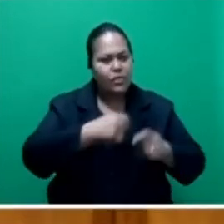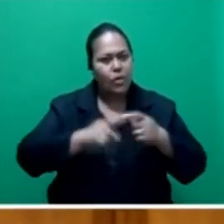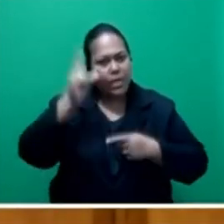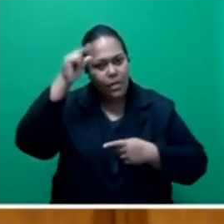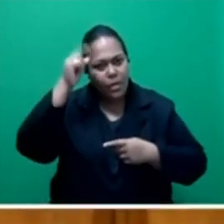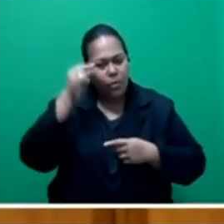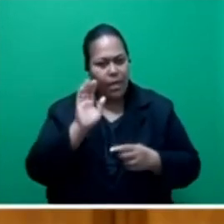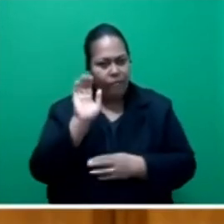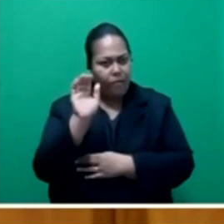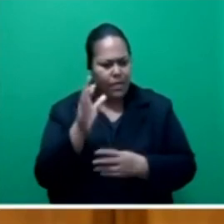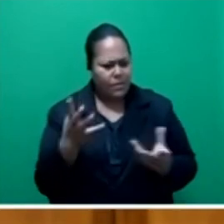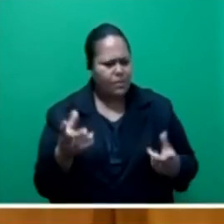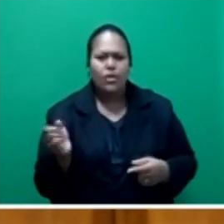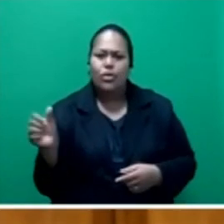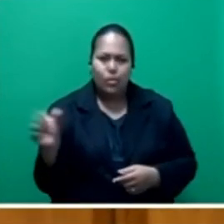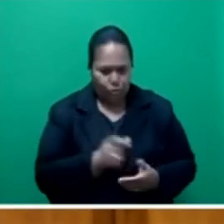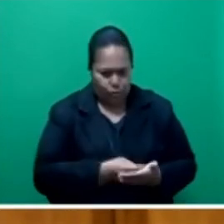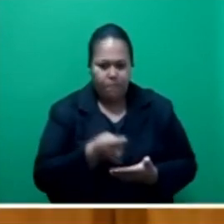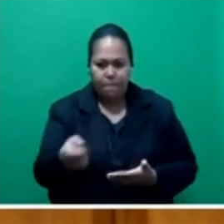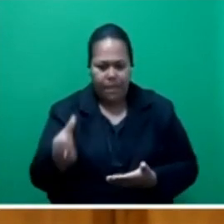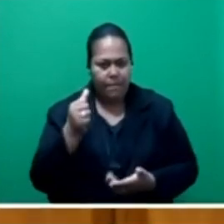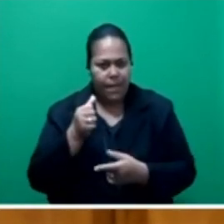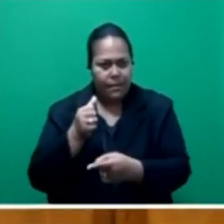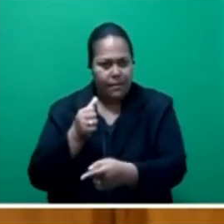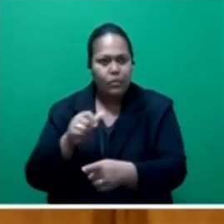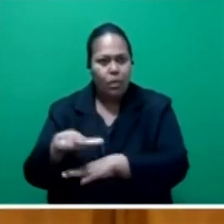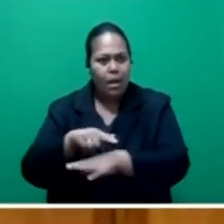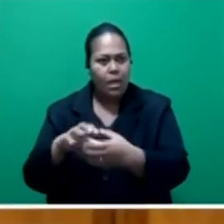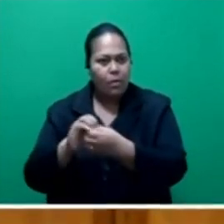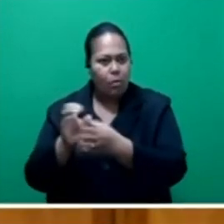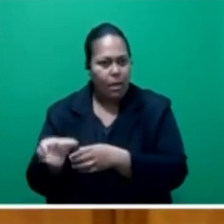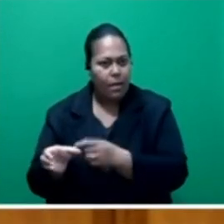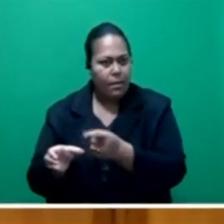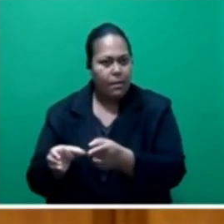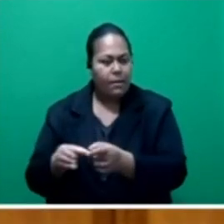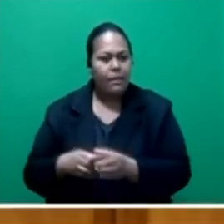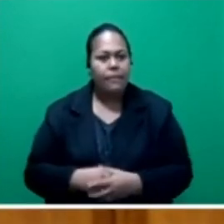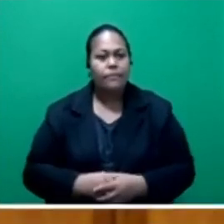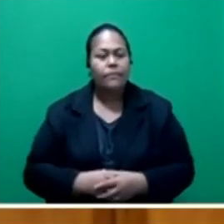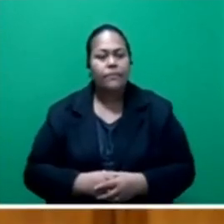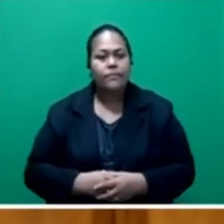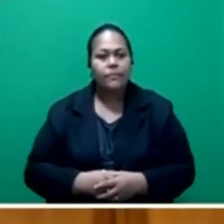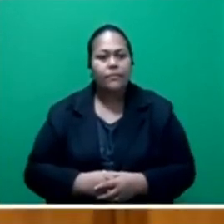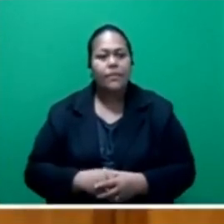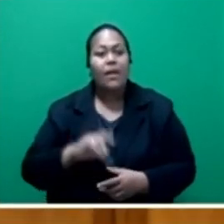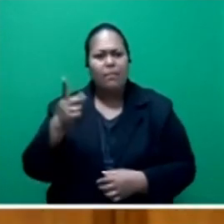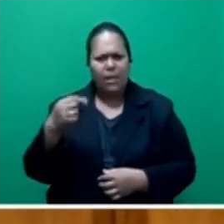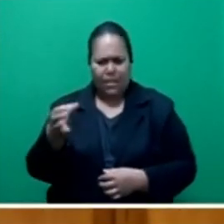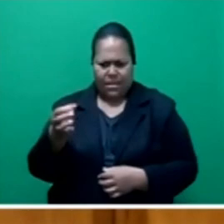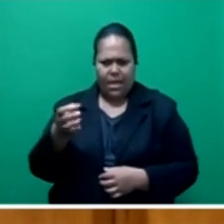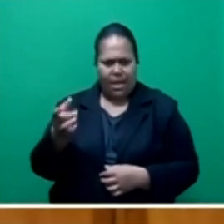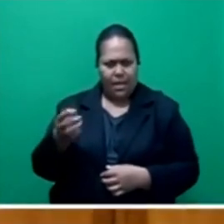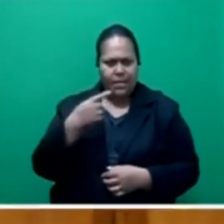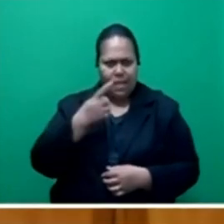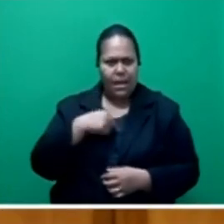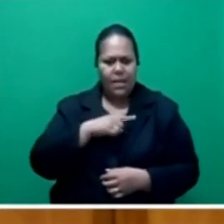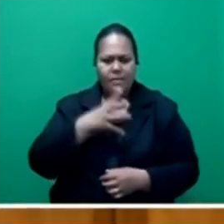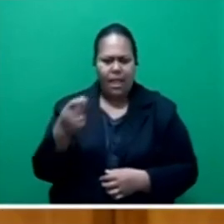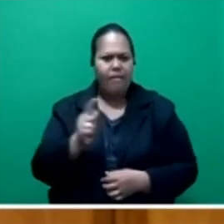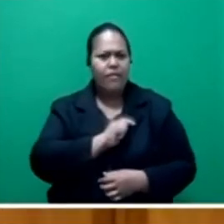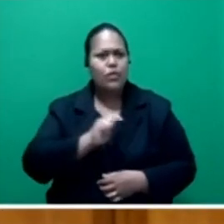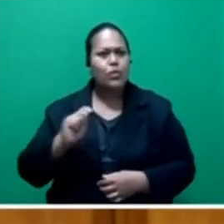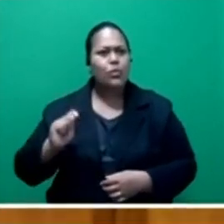which is supposed to be handling this payment. We have been advised, however, that there is a trust fund for damage to the Ngole Ngole.